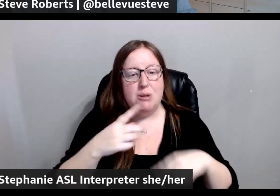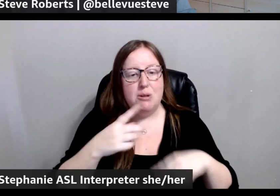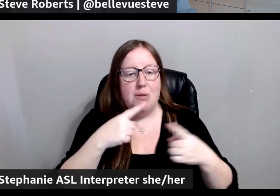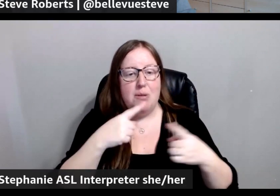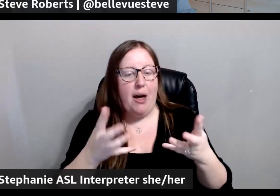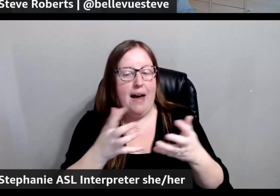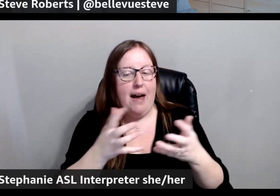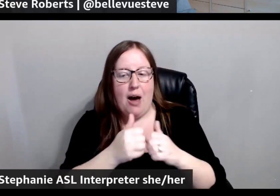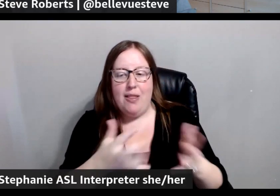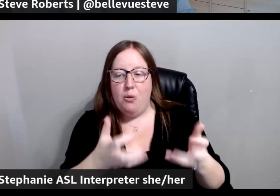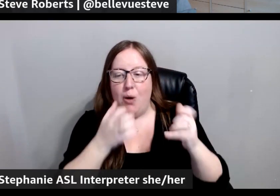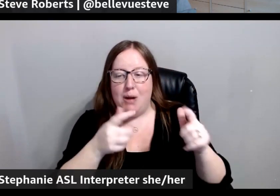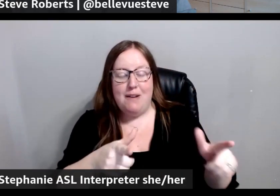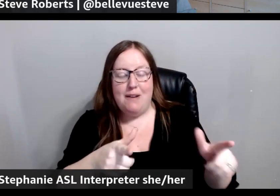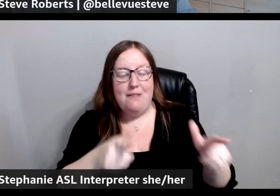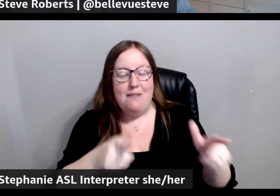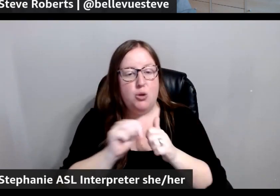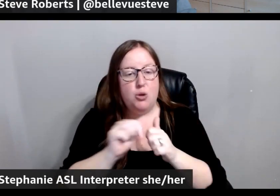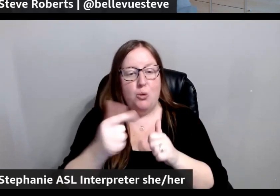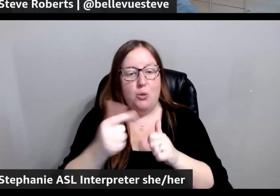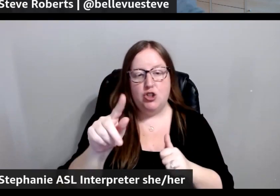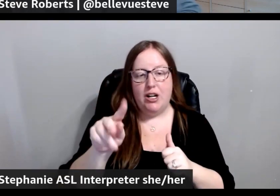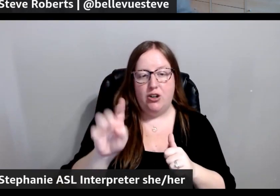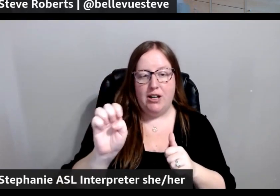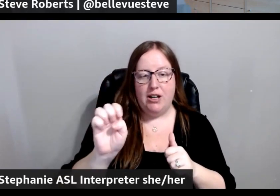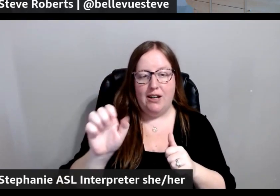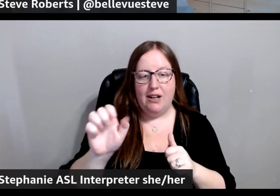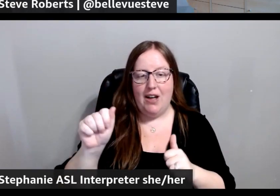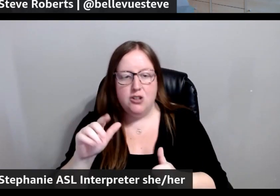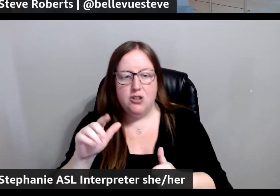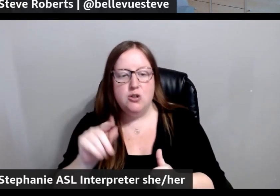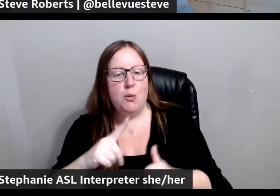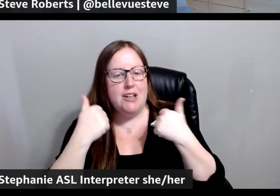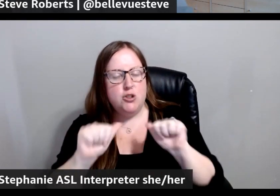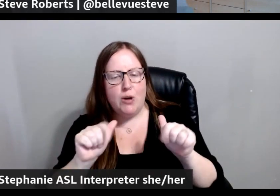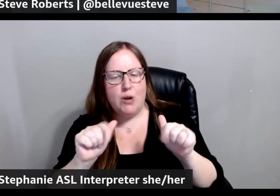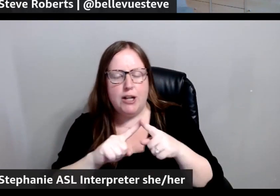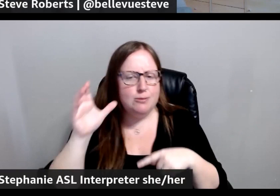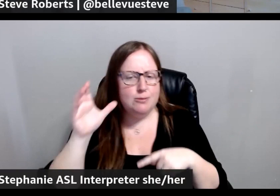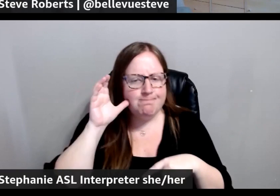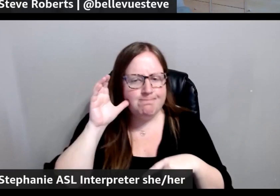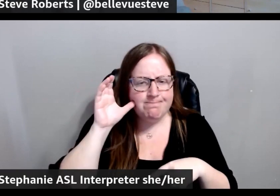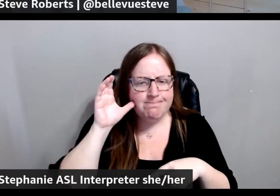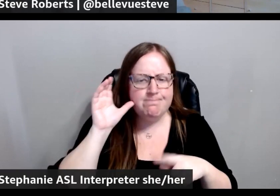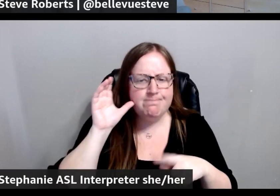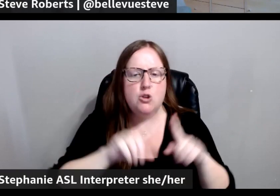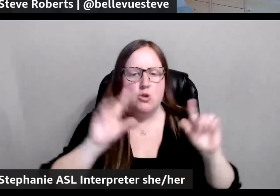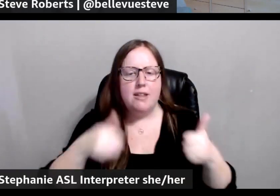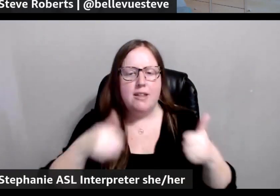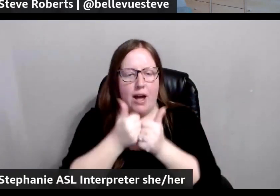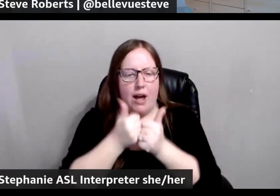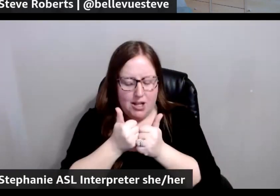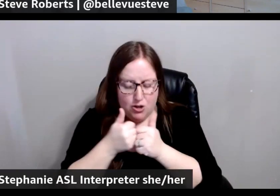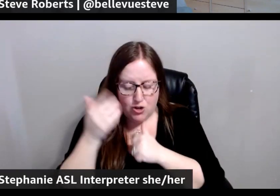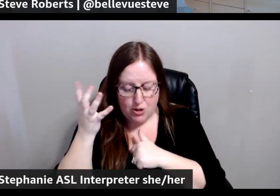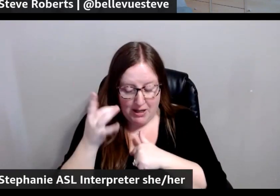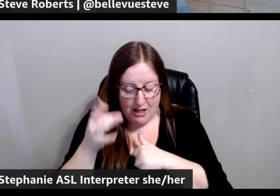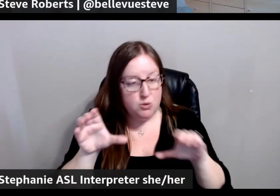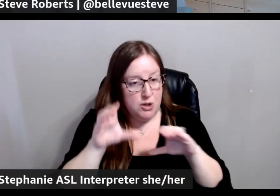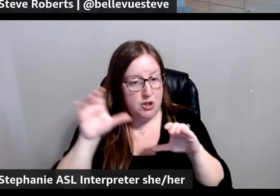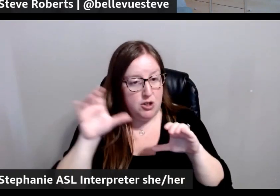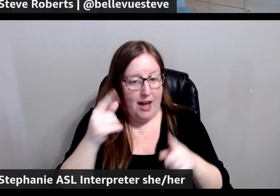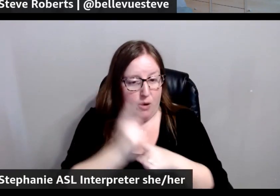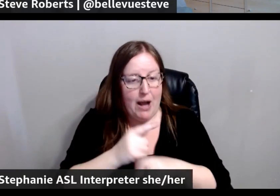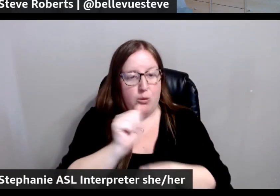faster with generative AI. And so, we've really tried to listen to what the challenges are because that's what we do, right? We